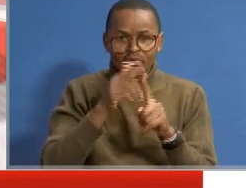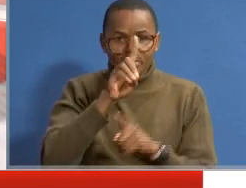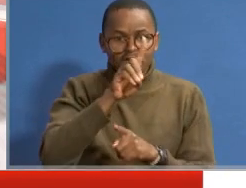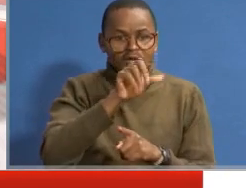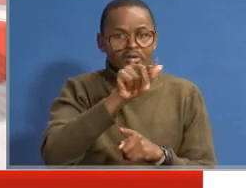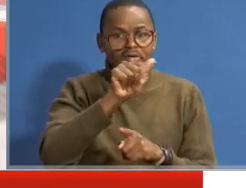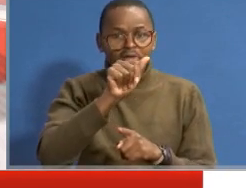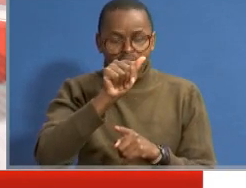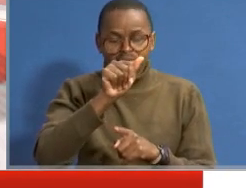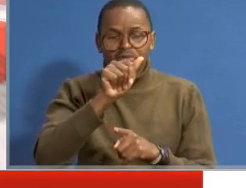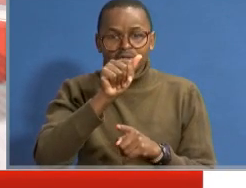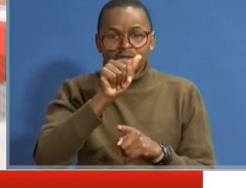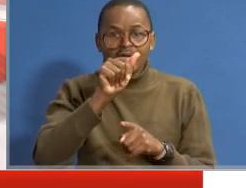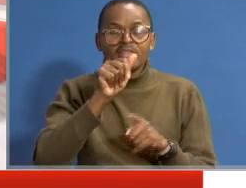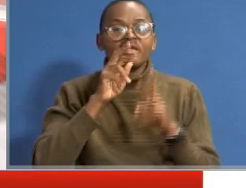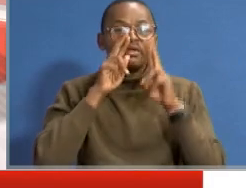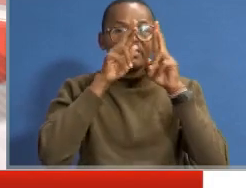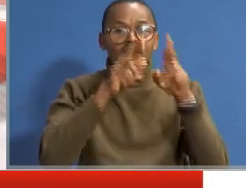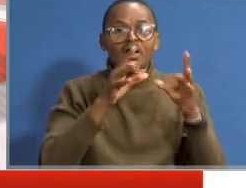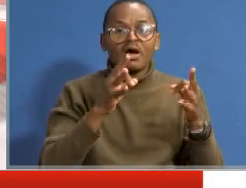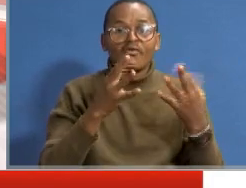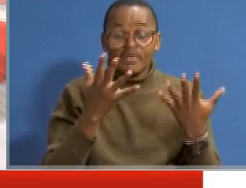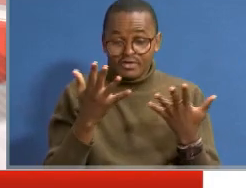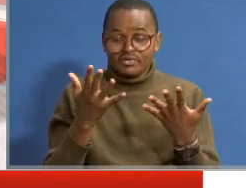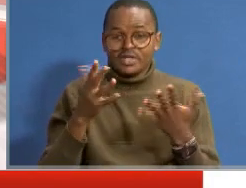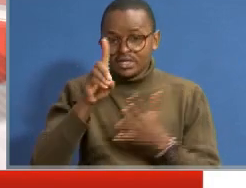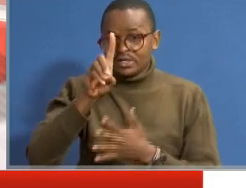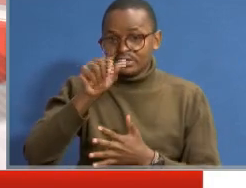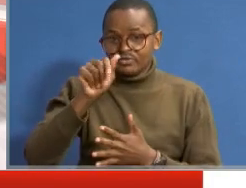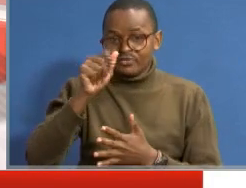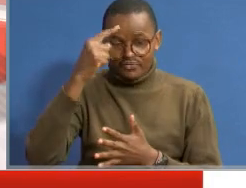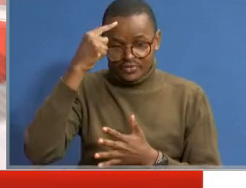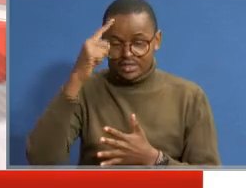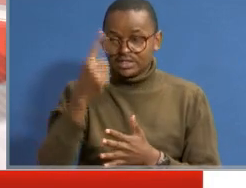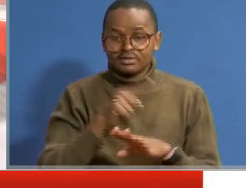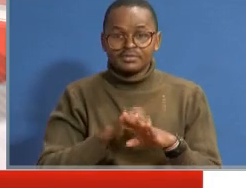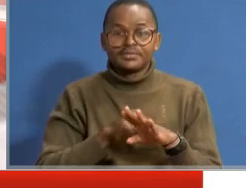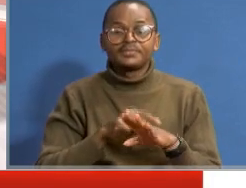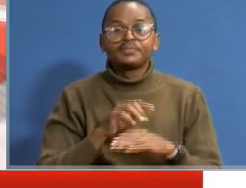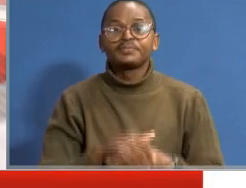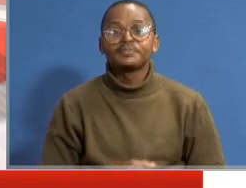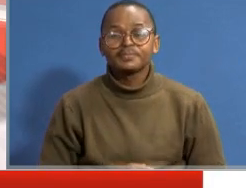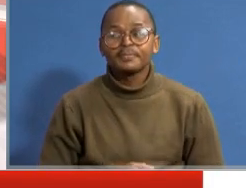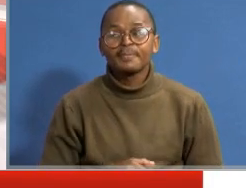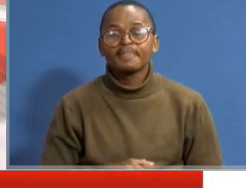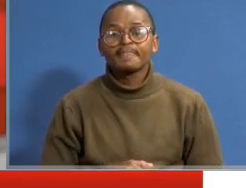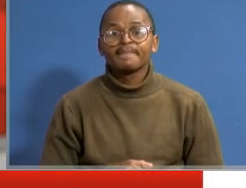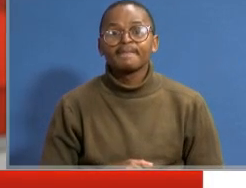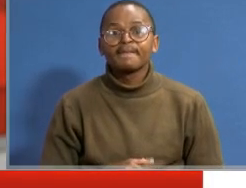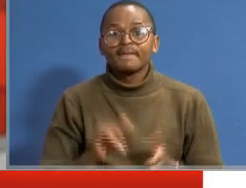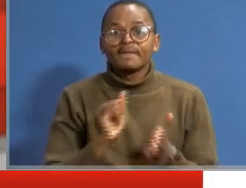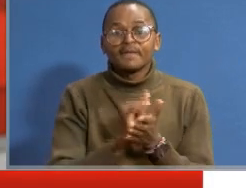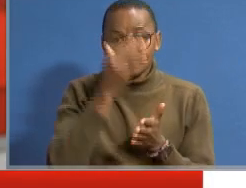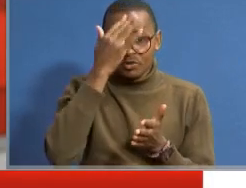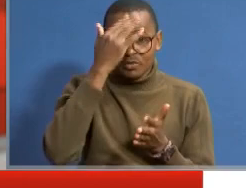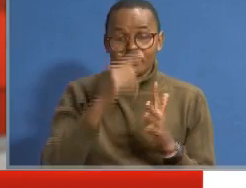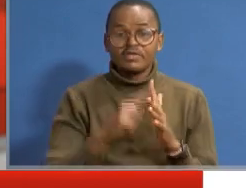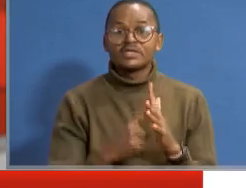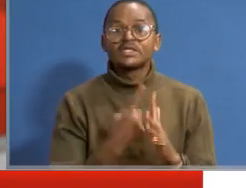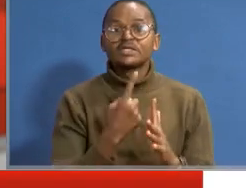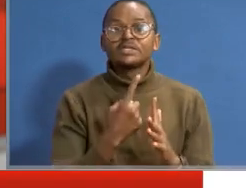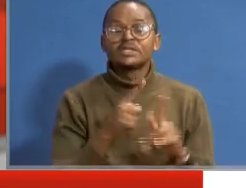do you expect to be the consequence of having such data for the first time in a while? Yes. And that is why we have started.